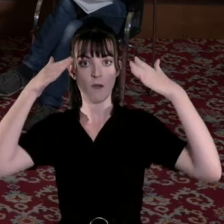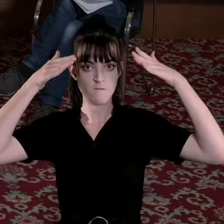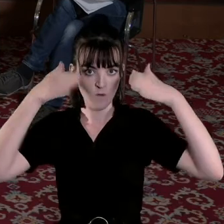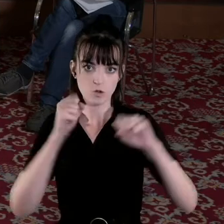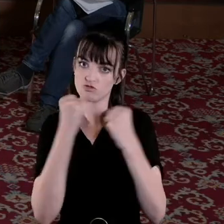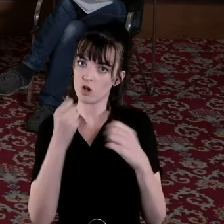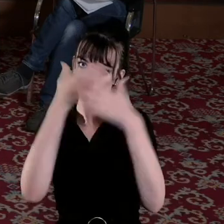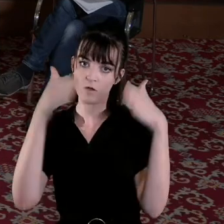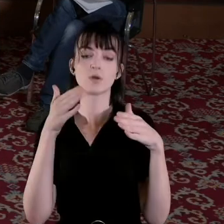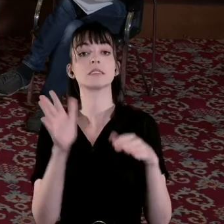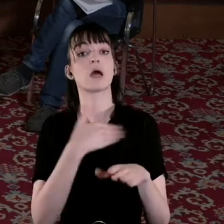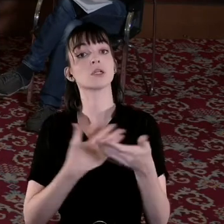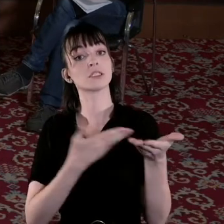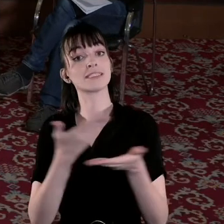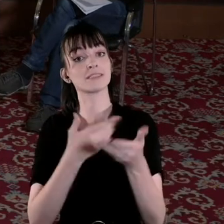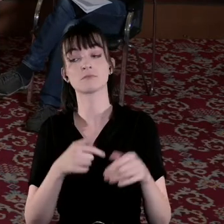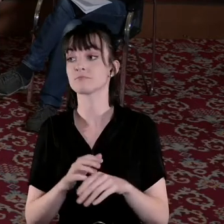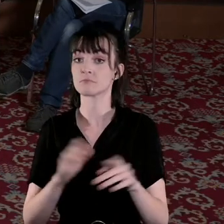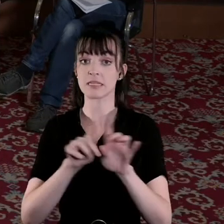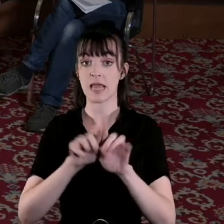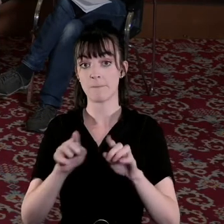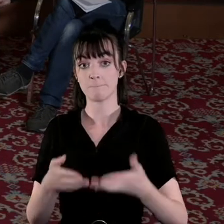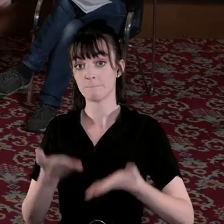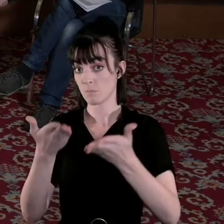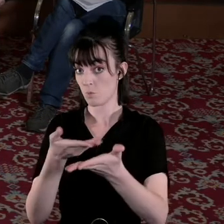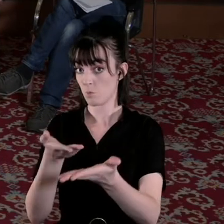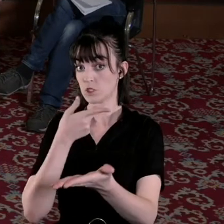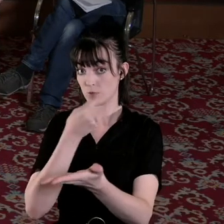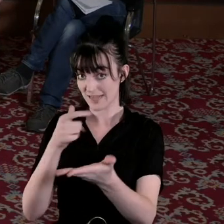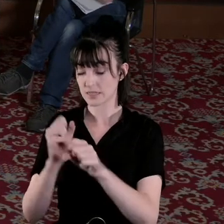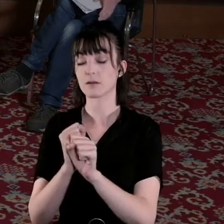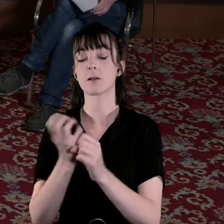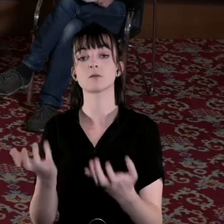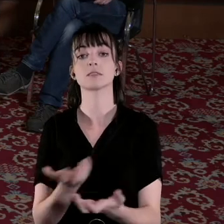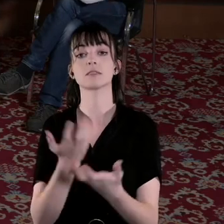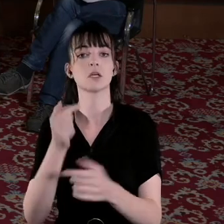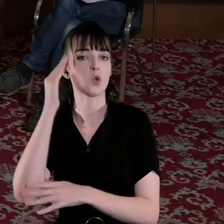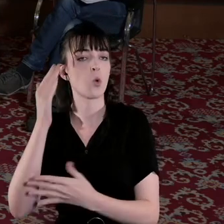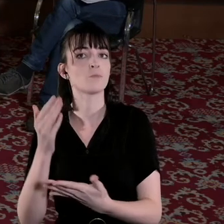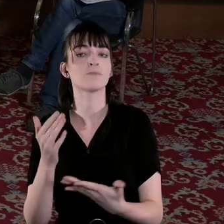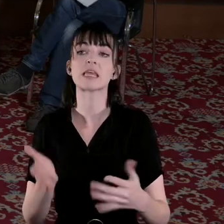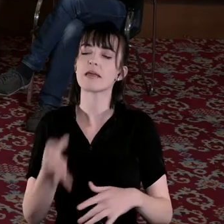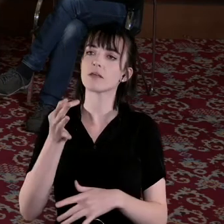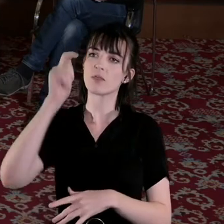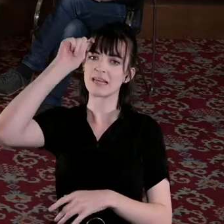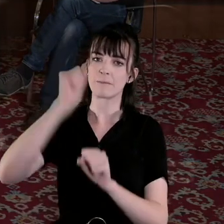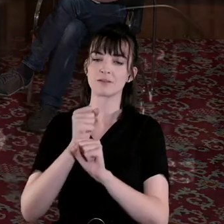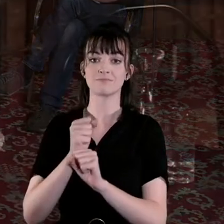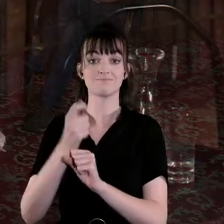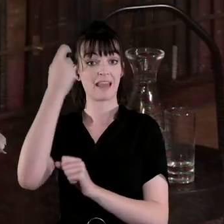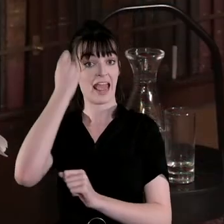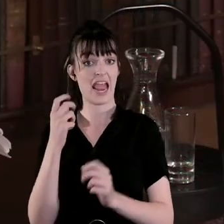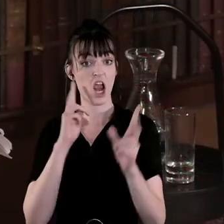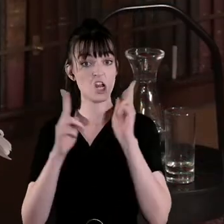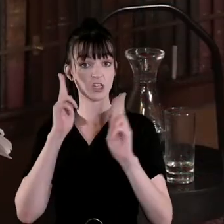the discussion likewise what you're raising as well there about if you think about it the hair cutting is another good